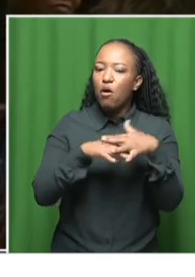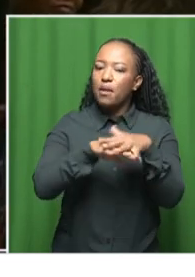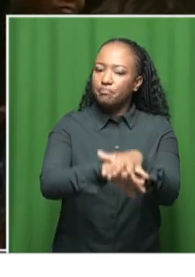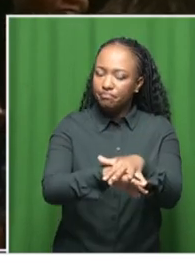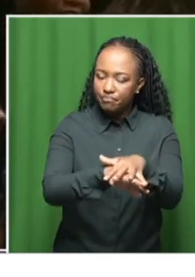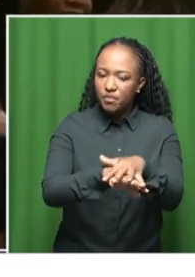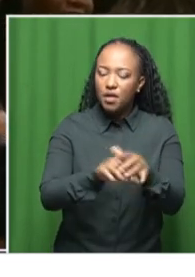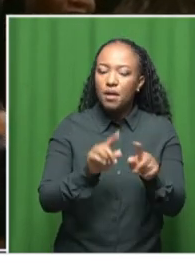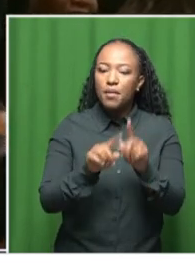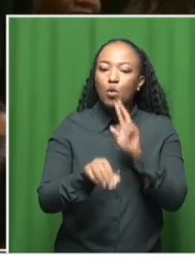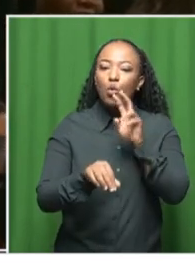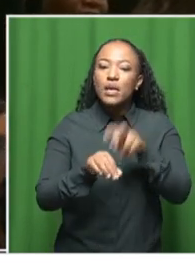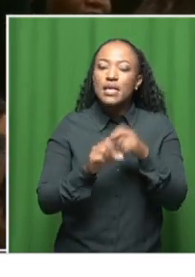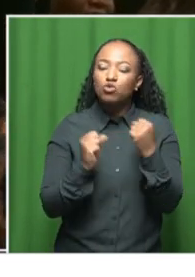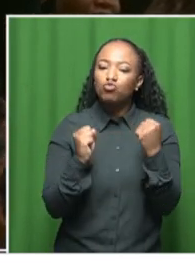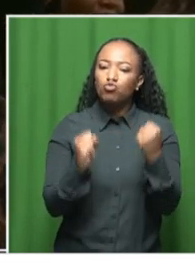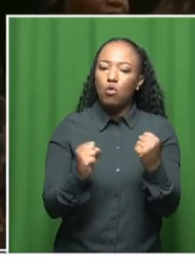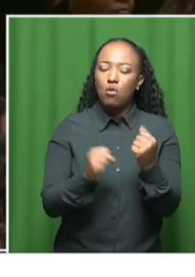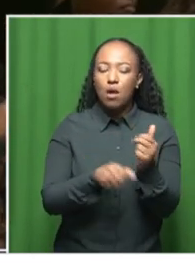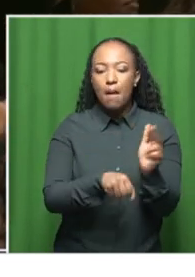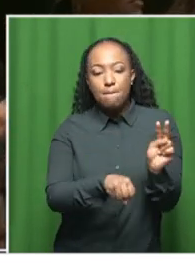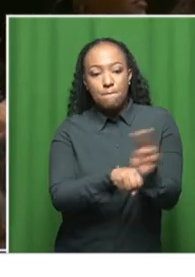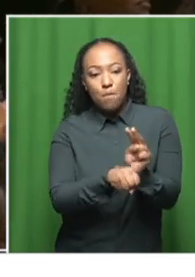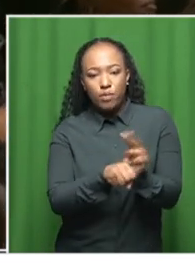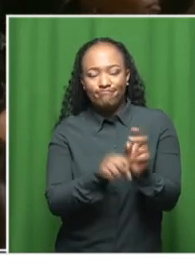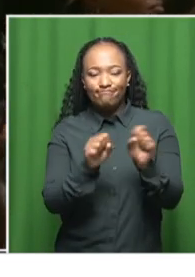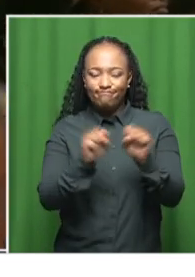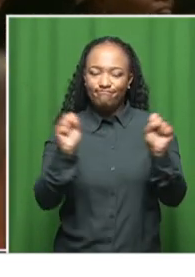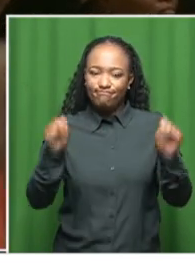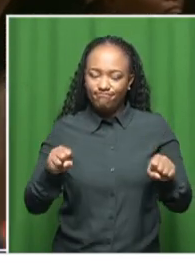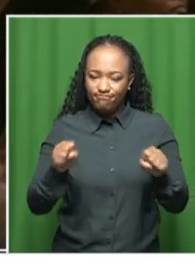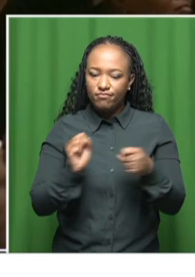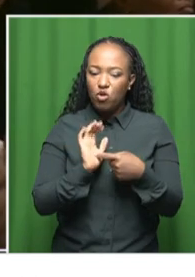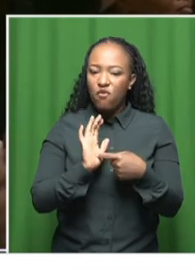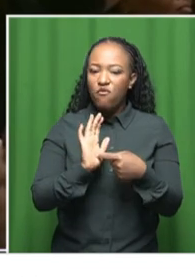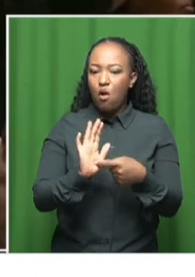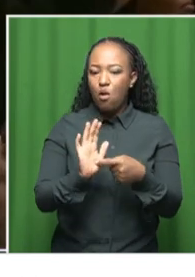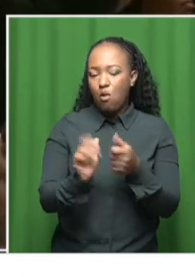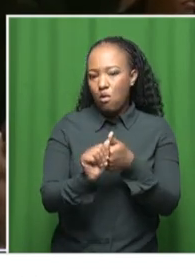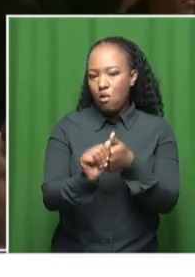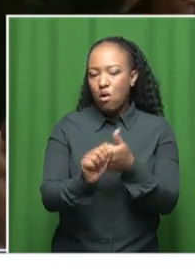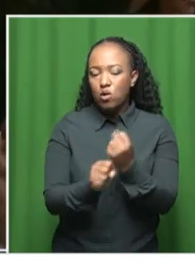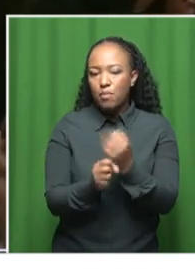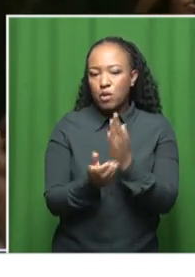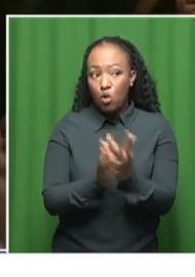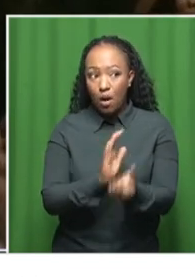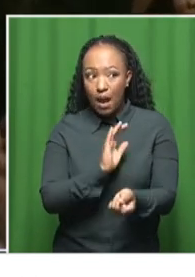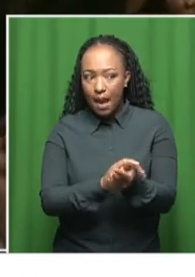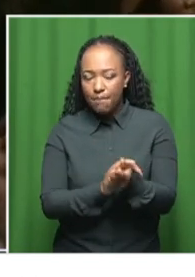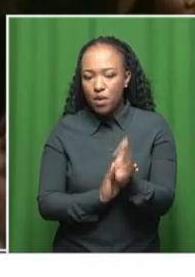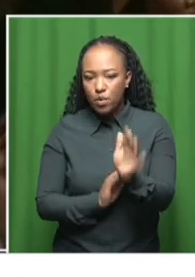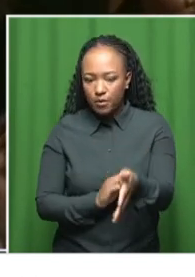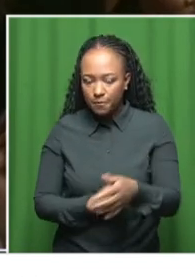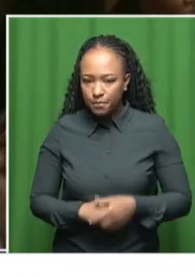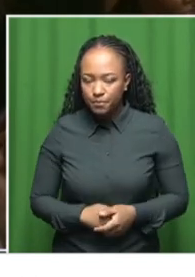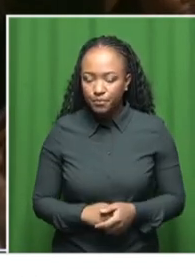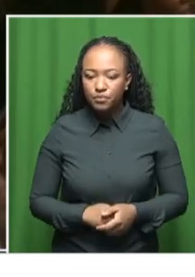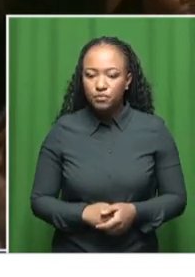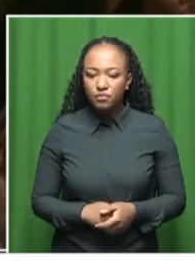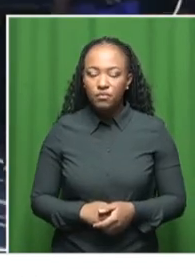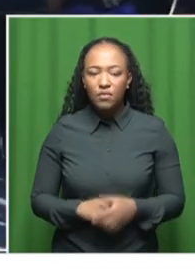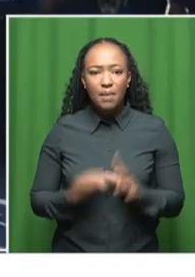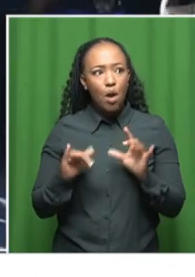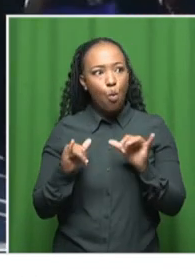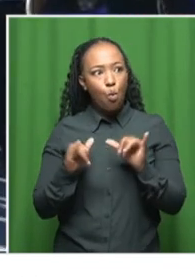more, stronger monitoring systems that we follow and we make sure that they happen. And we don't really need to